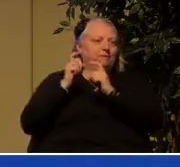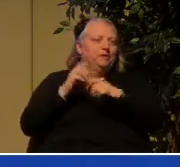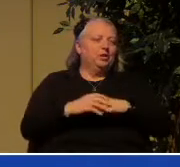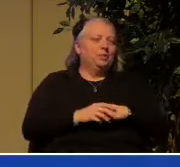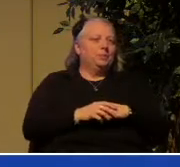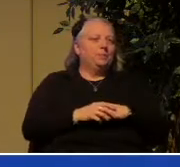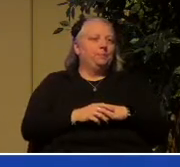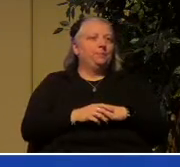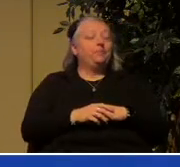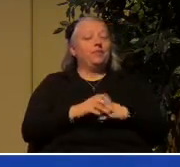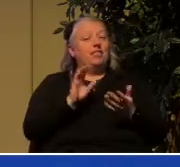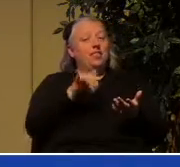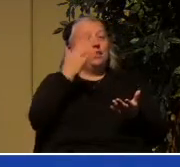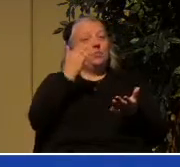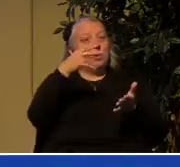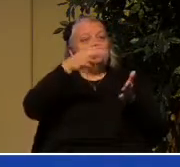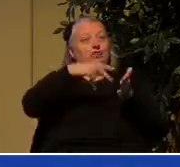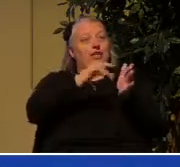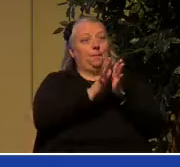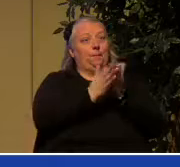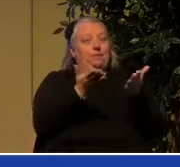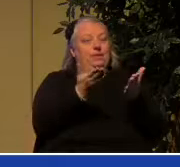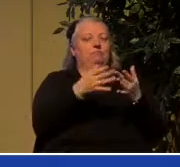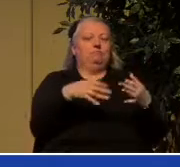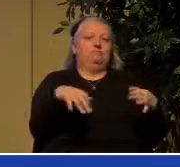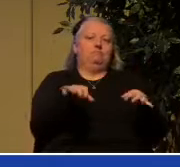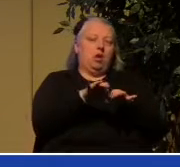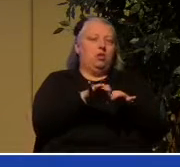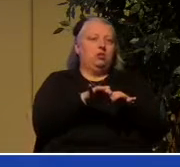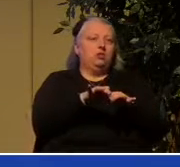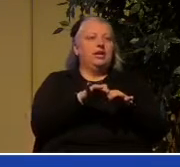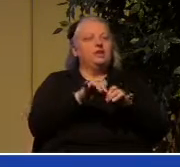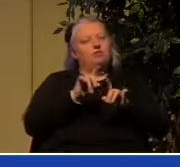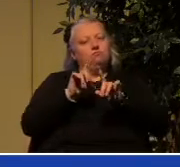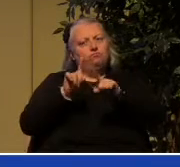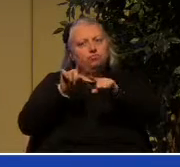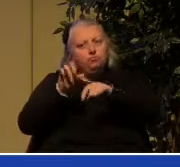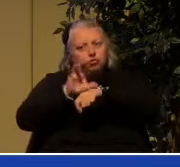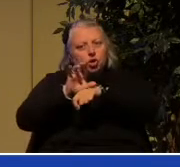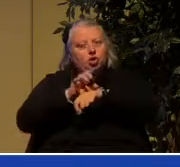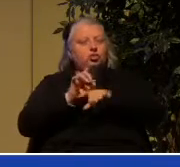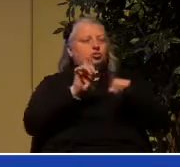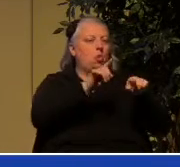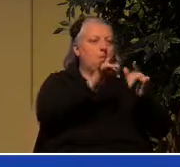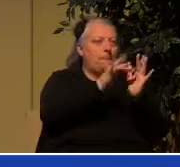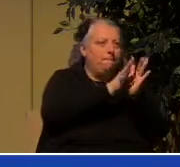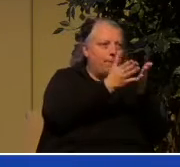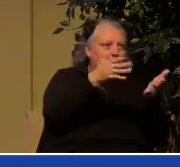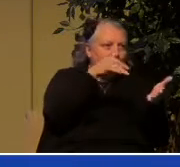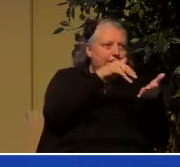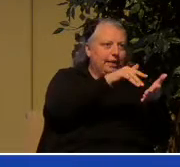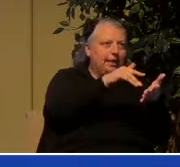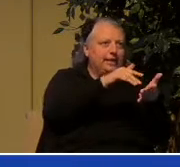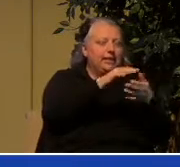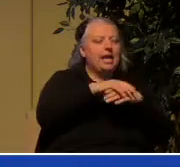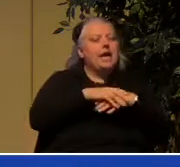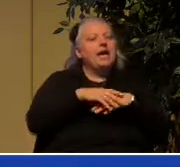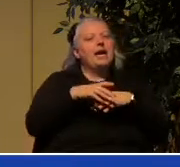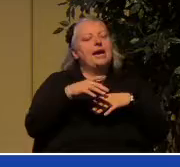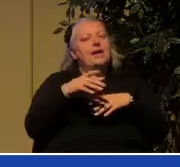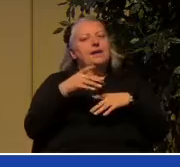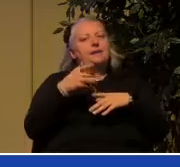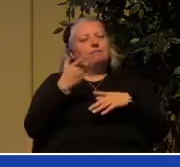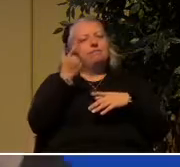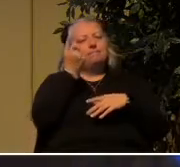to Bible studies and listening to an exposition of the scriptures is so important because it